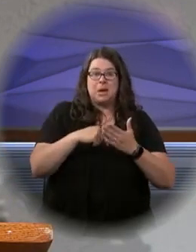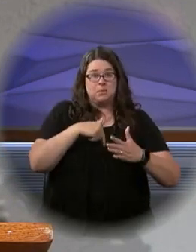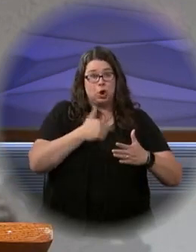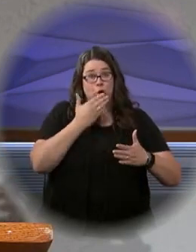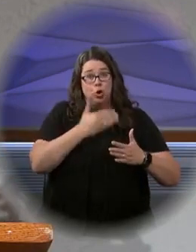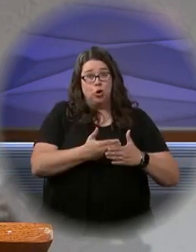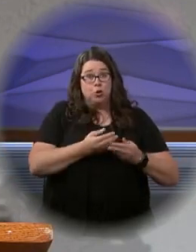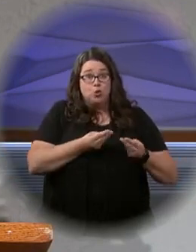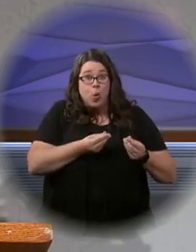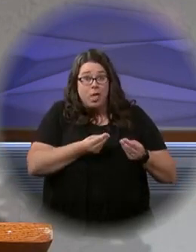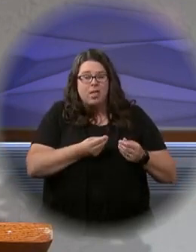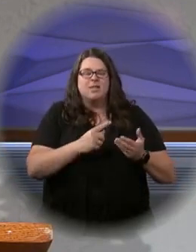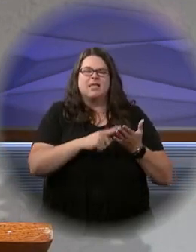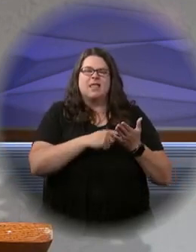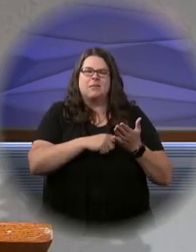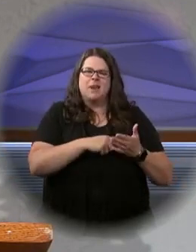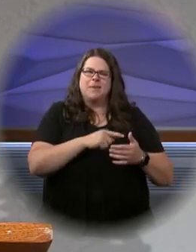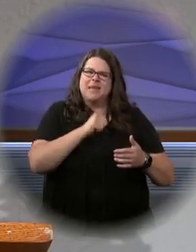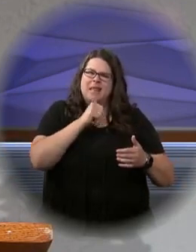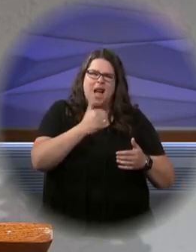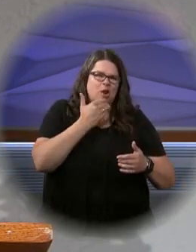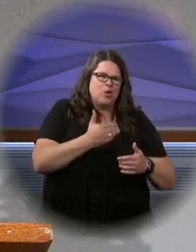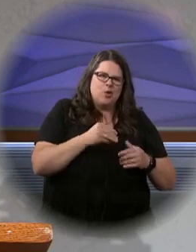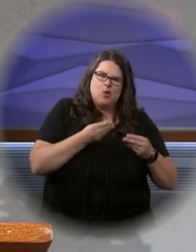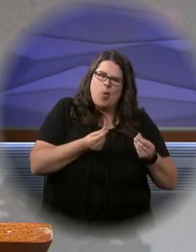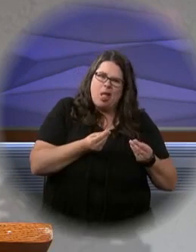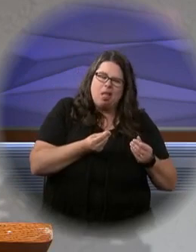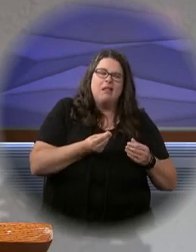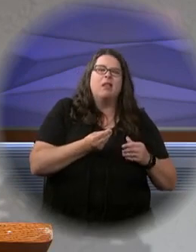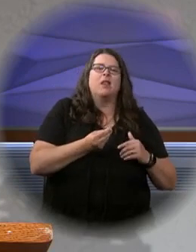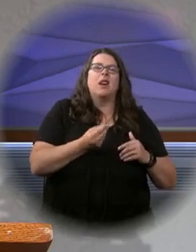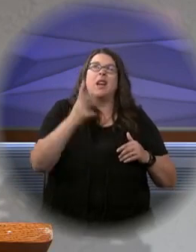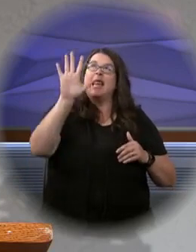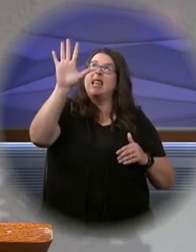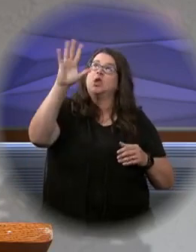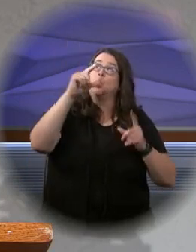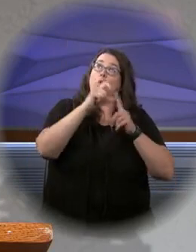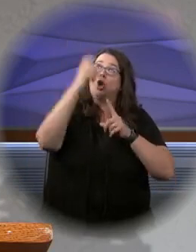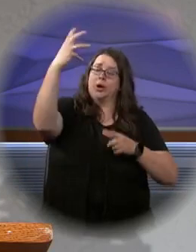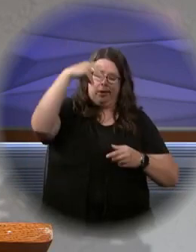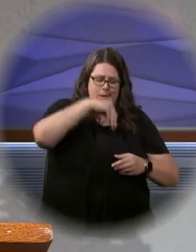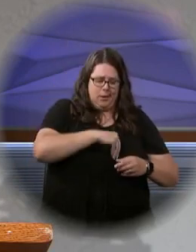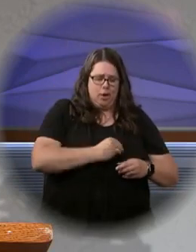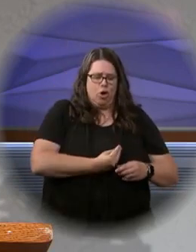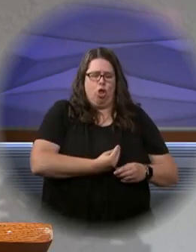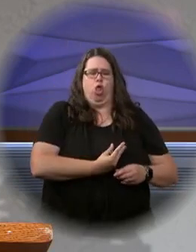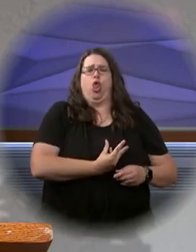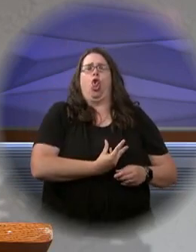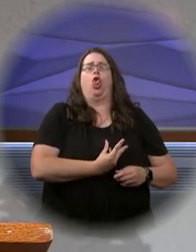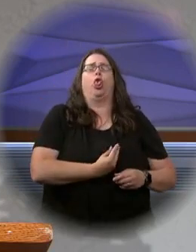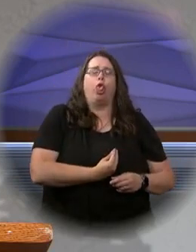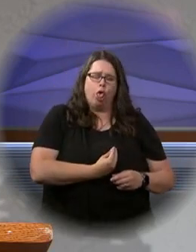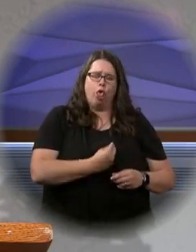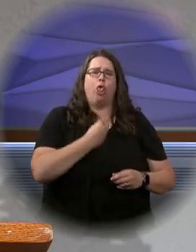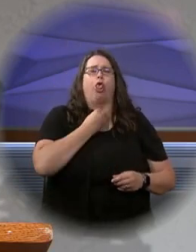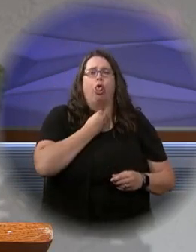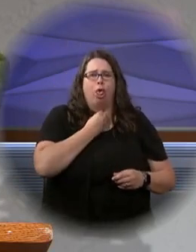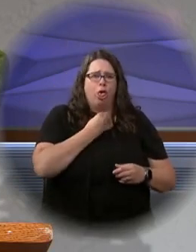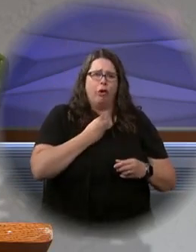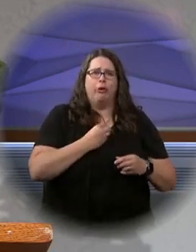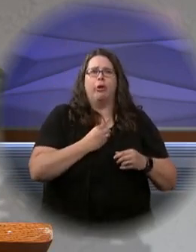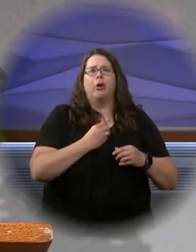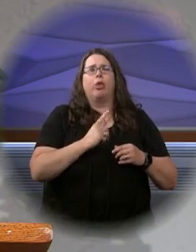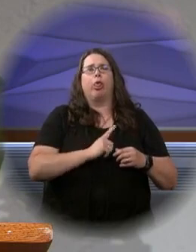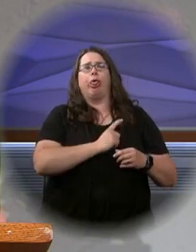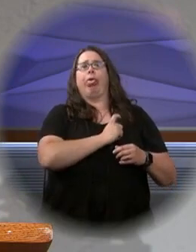growth or not so much in our lives. And so sometimes the way the gospel reminds us that when